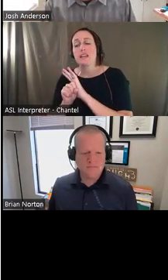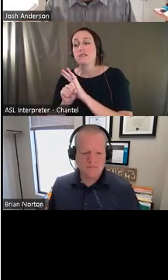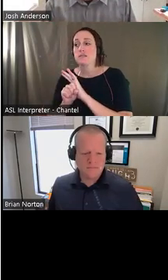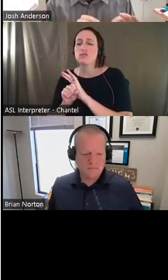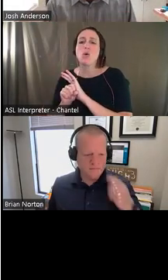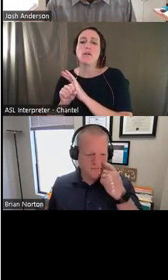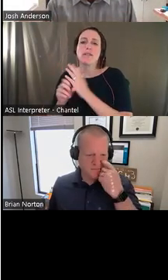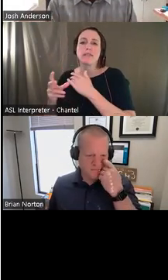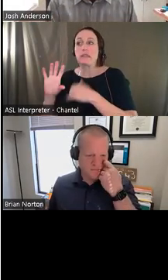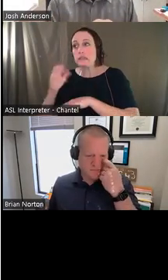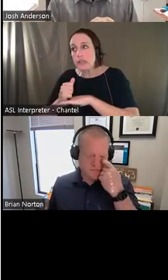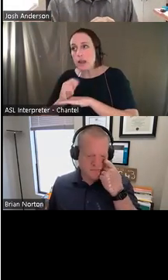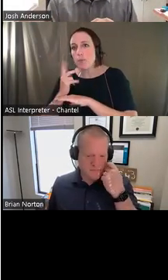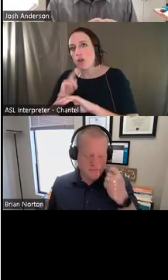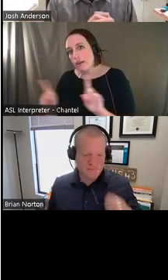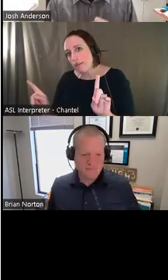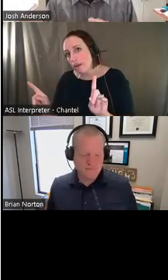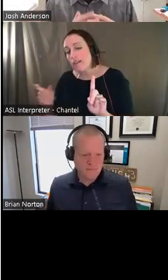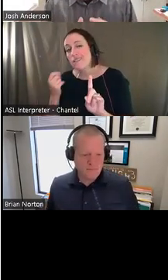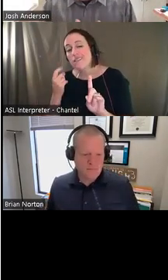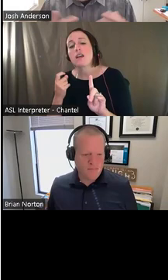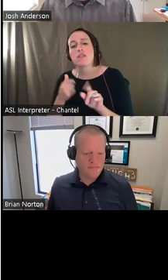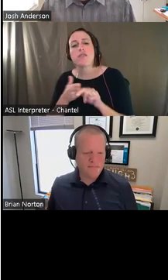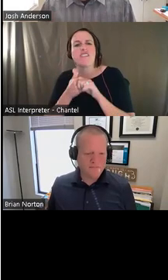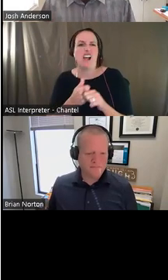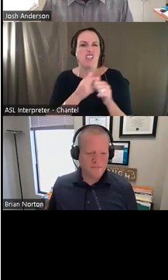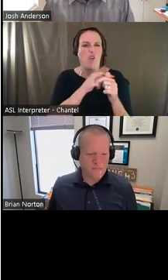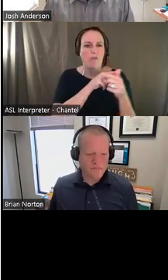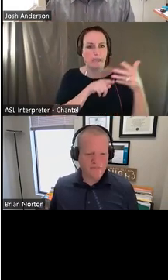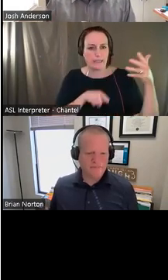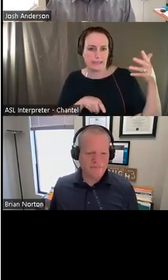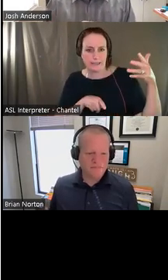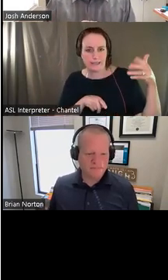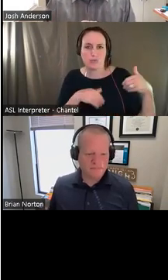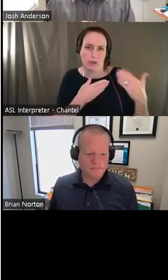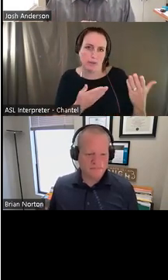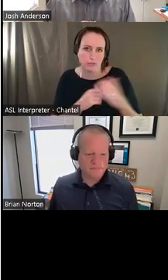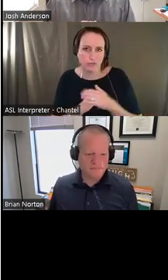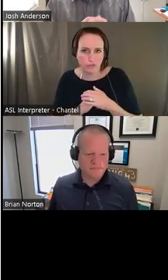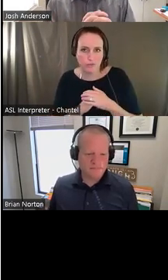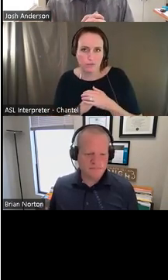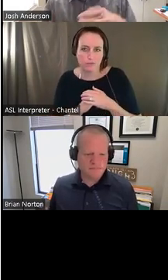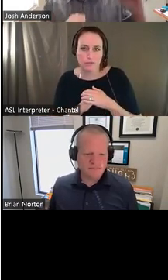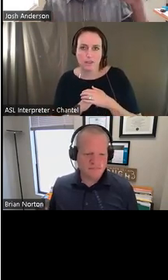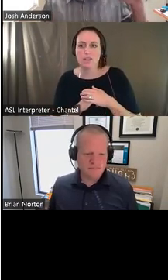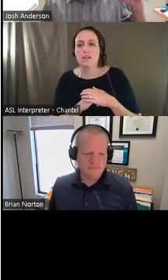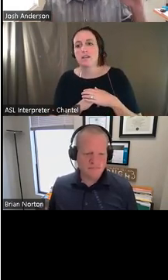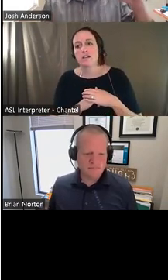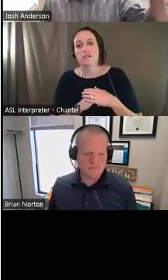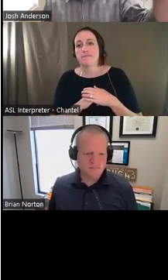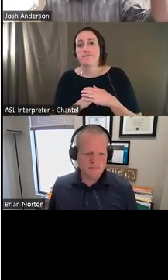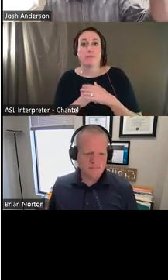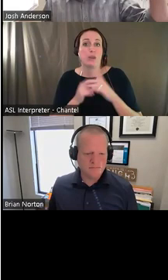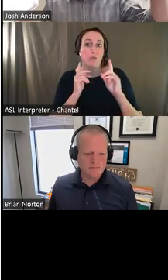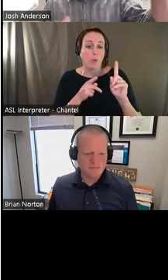correctly. And it's just, I mean, to break it down to the most simple, uh, individual has a